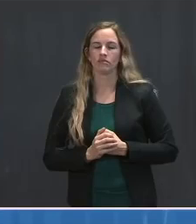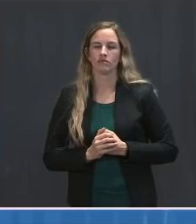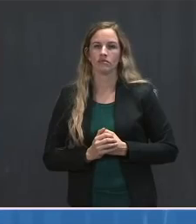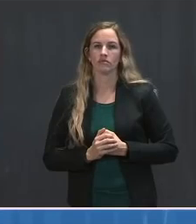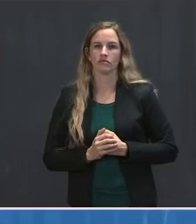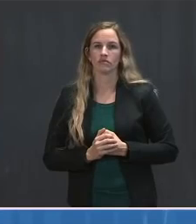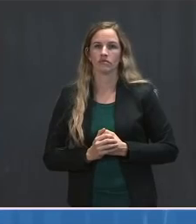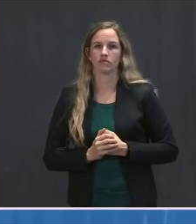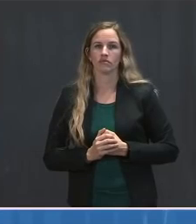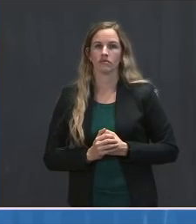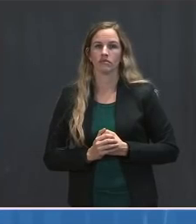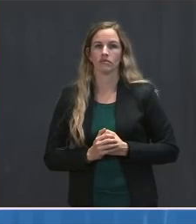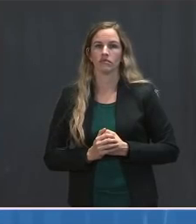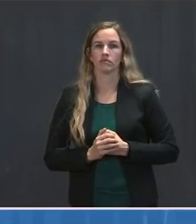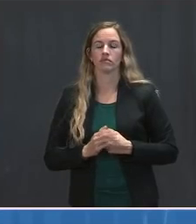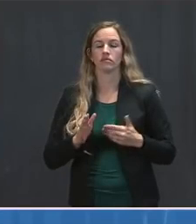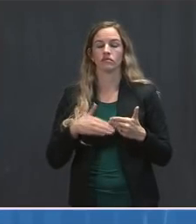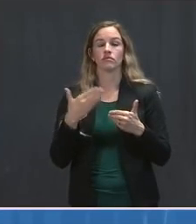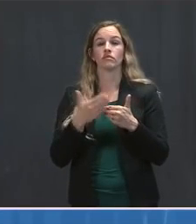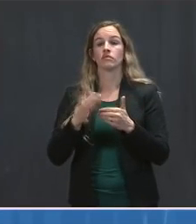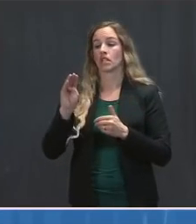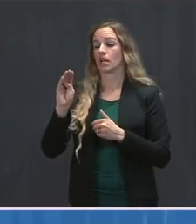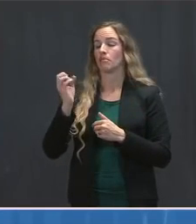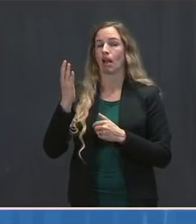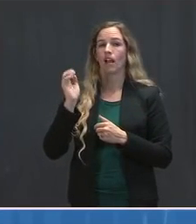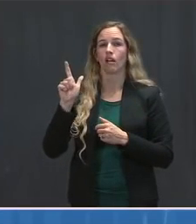Great. Next, we'll go to Michael Wilner at McClatchett.